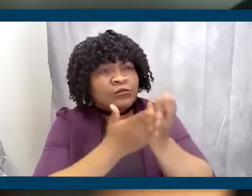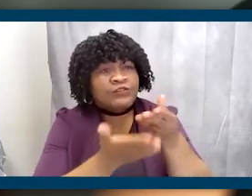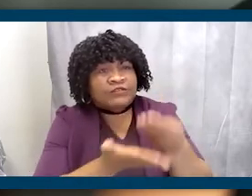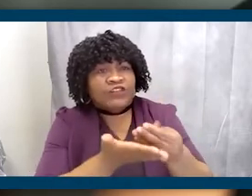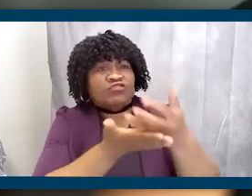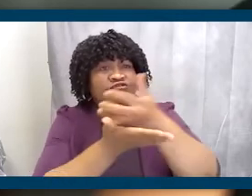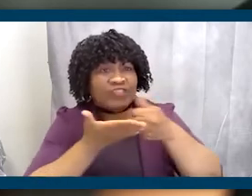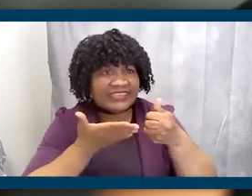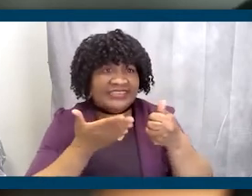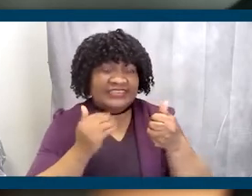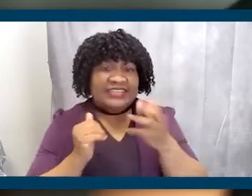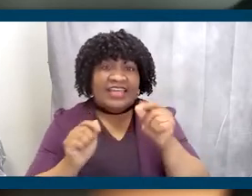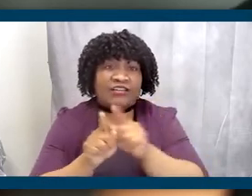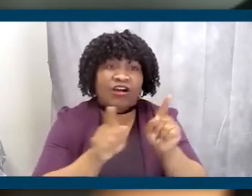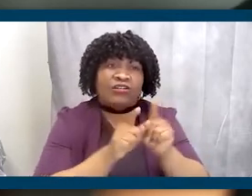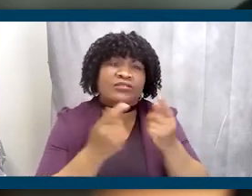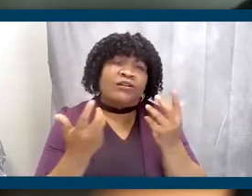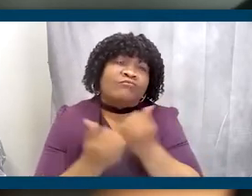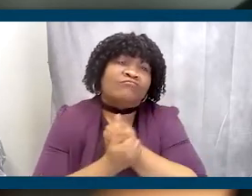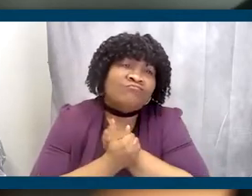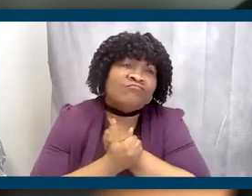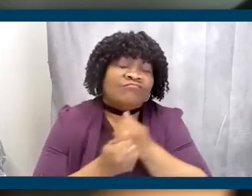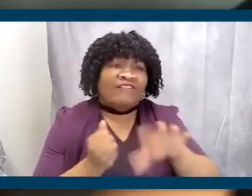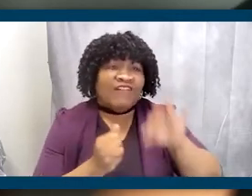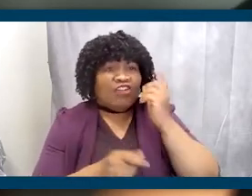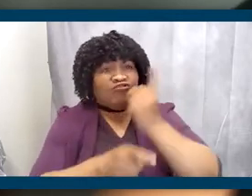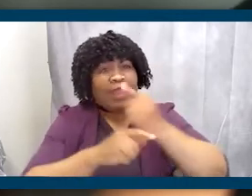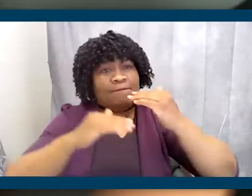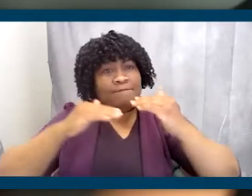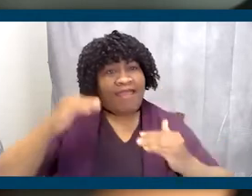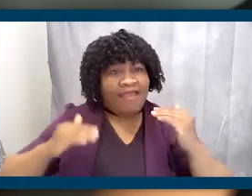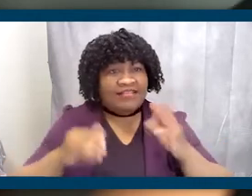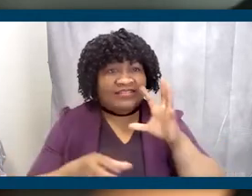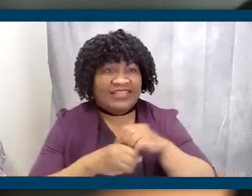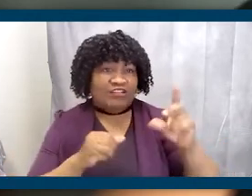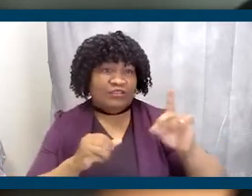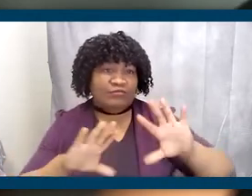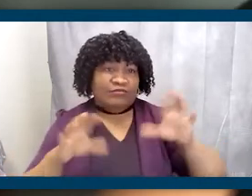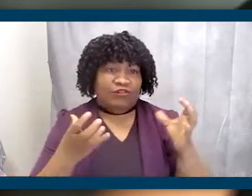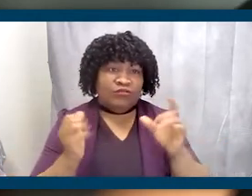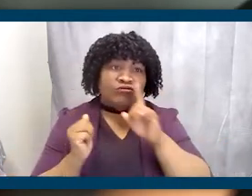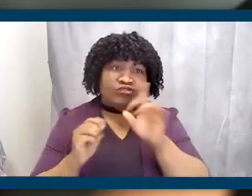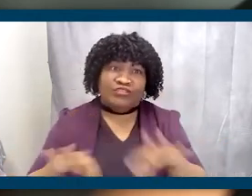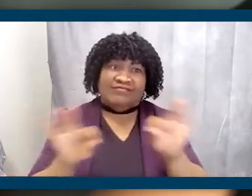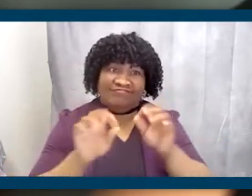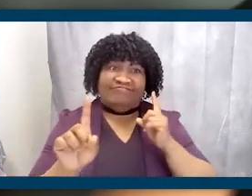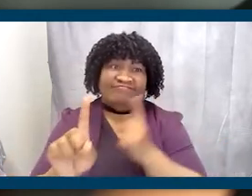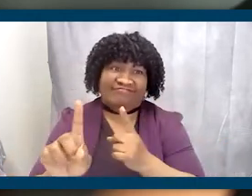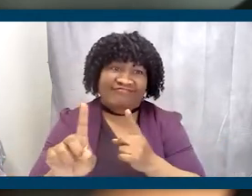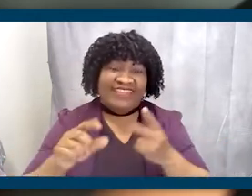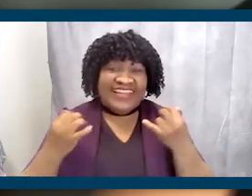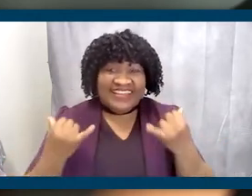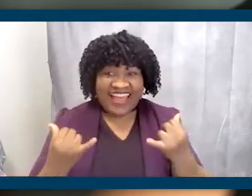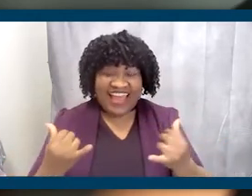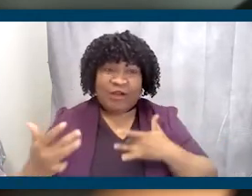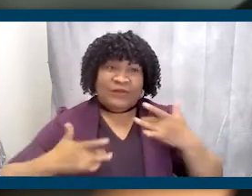prowess, and the passion for finding the right balance in a party that truly is a big tent. So now